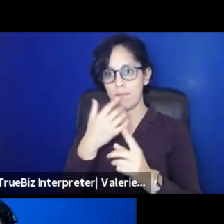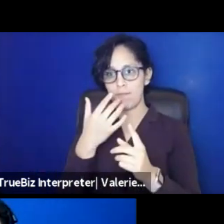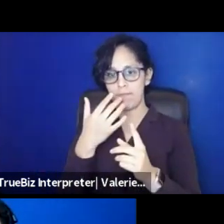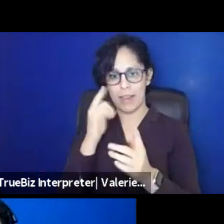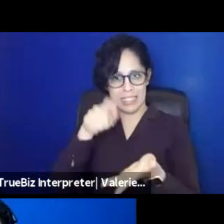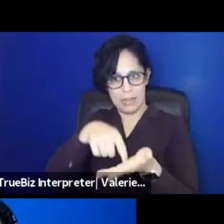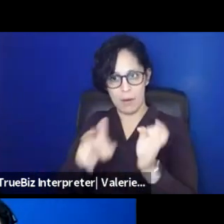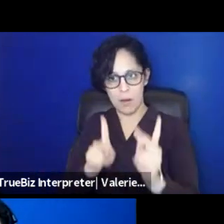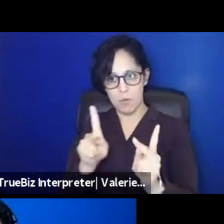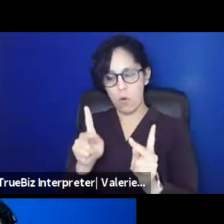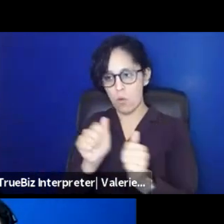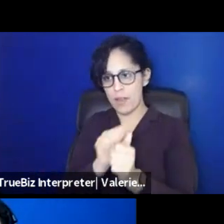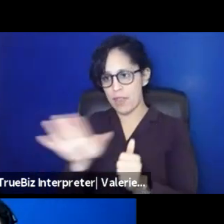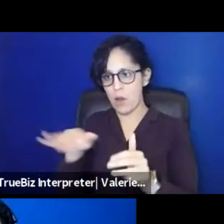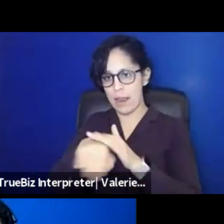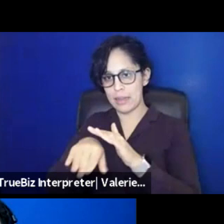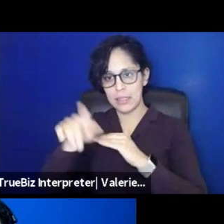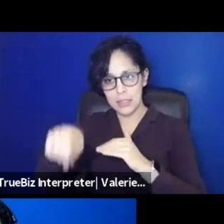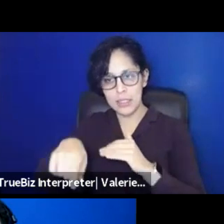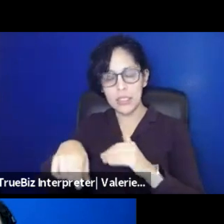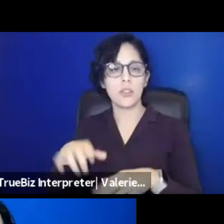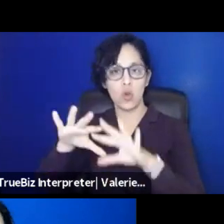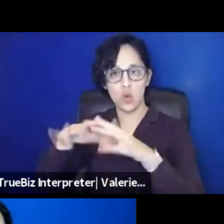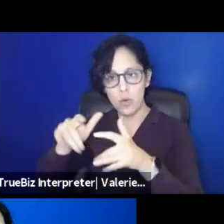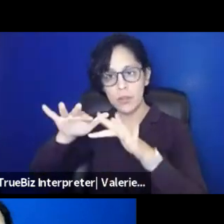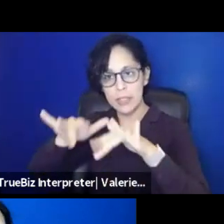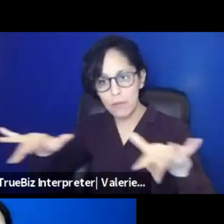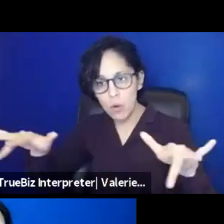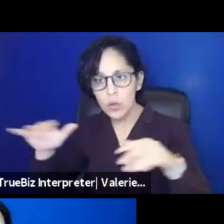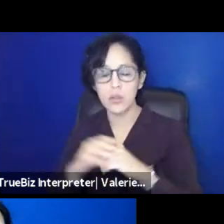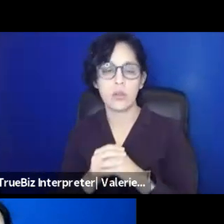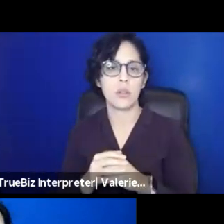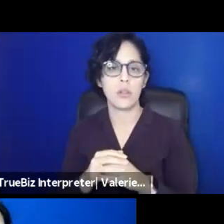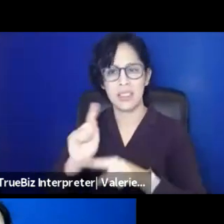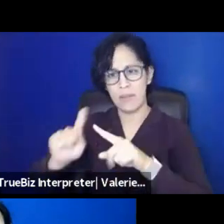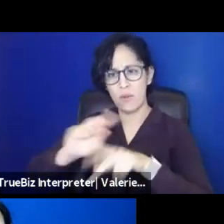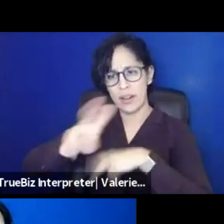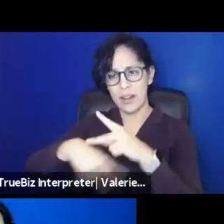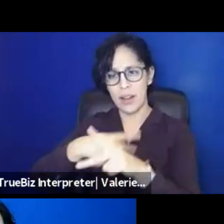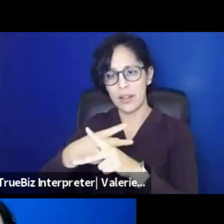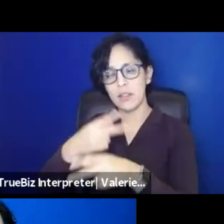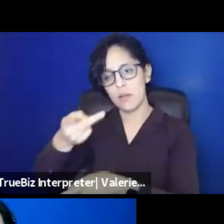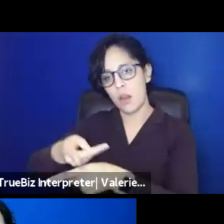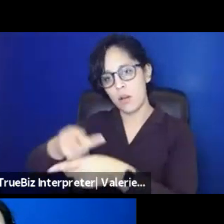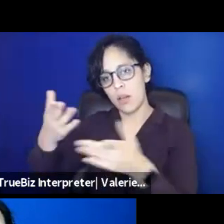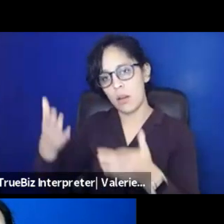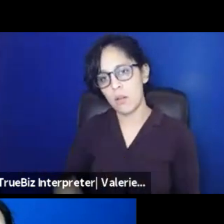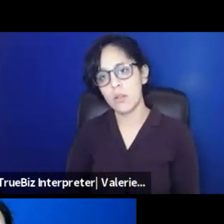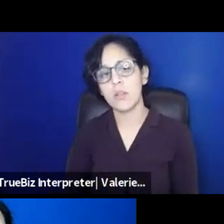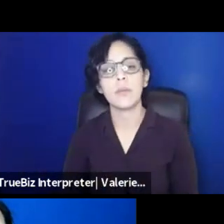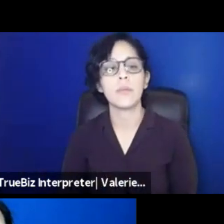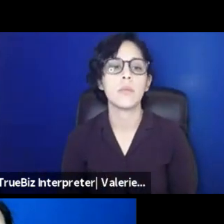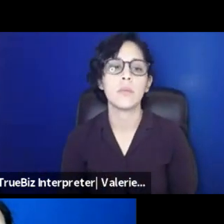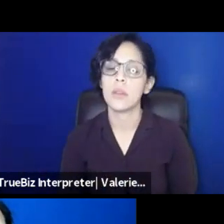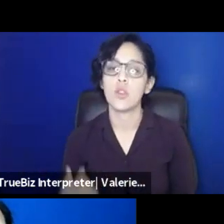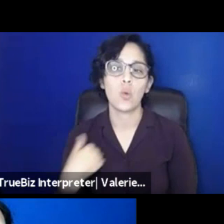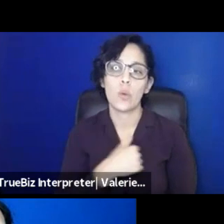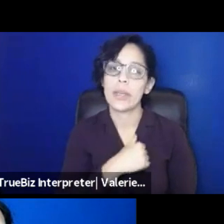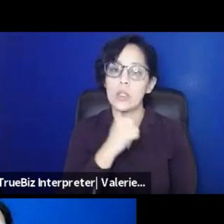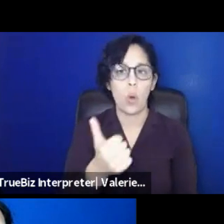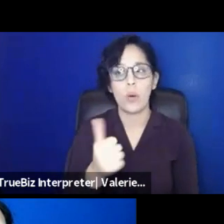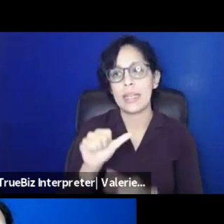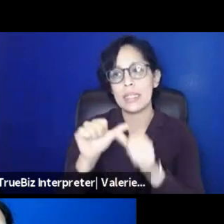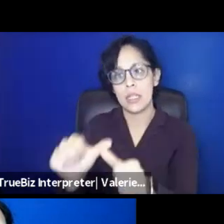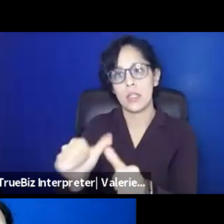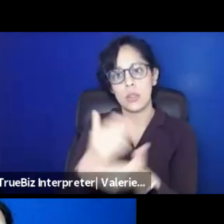um, a diverse group of people who are different kinds of caregivers so that, that we don't continue biases that have